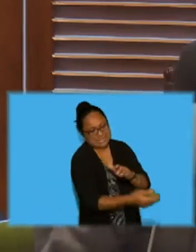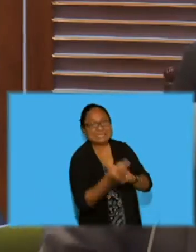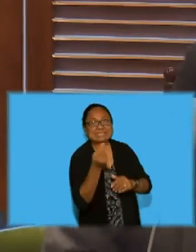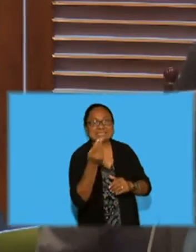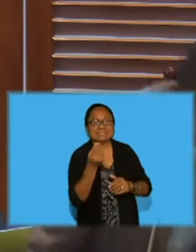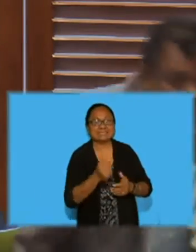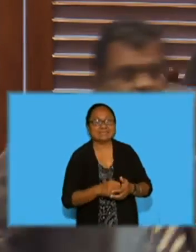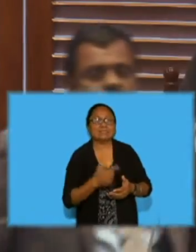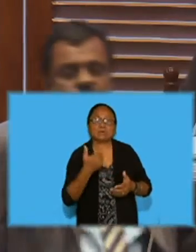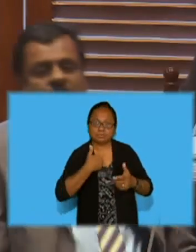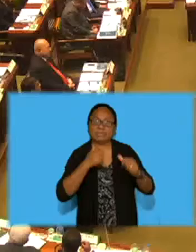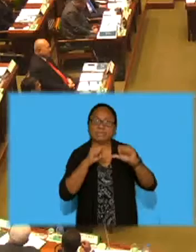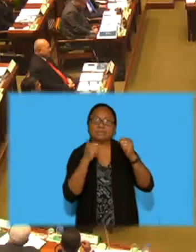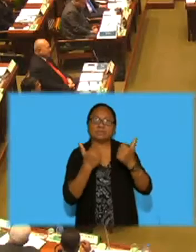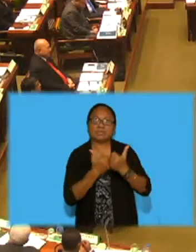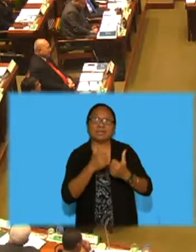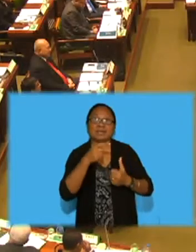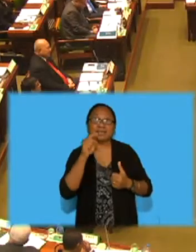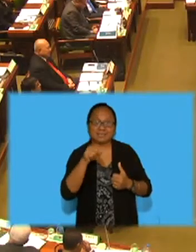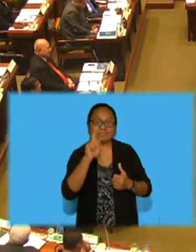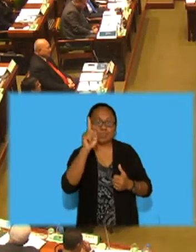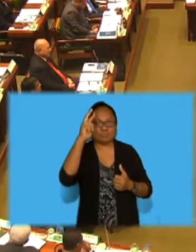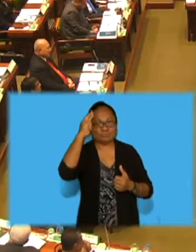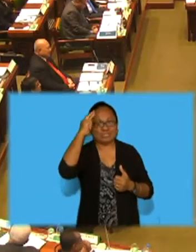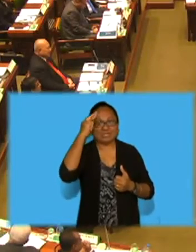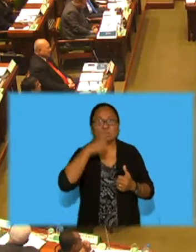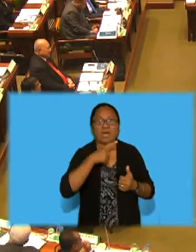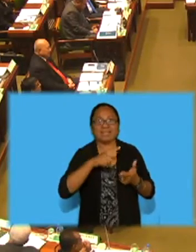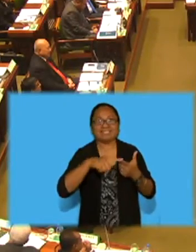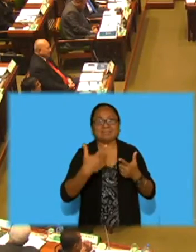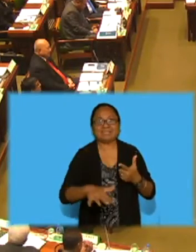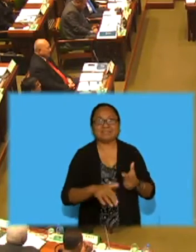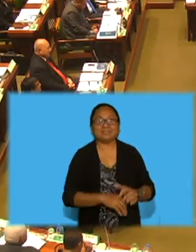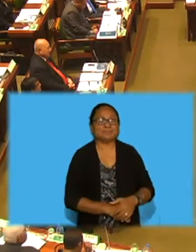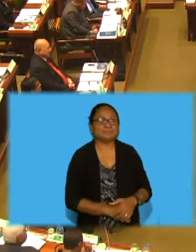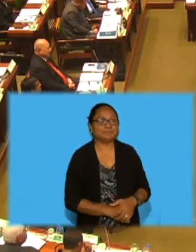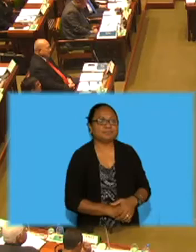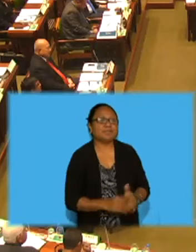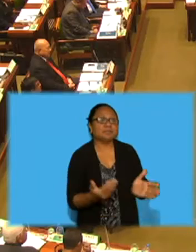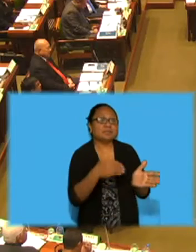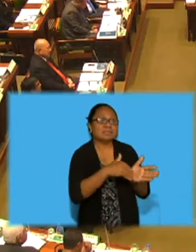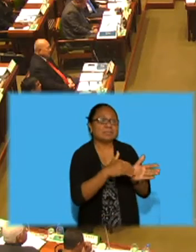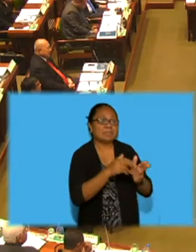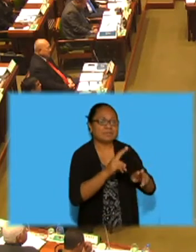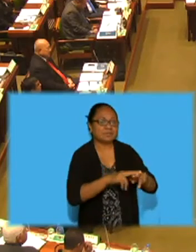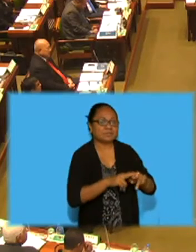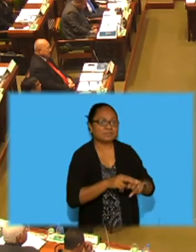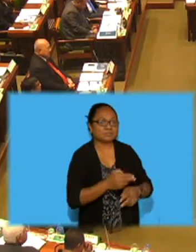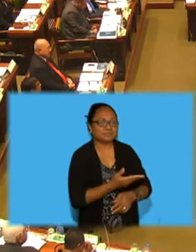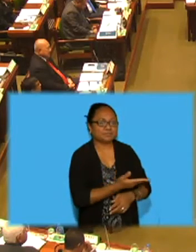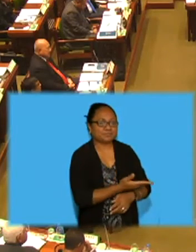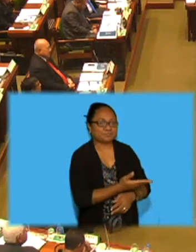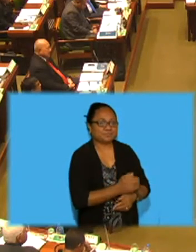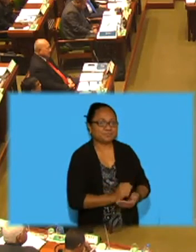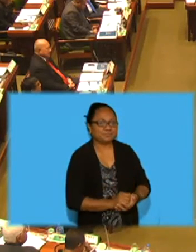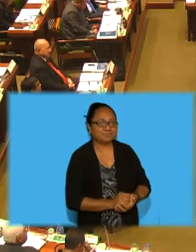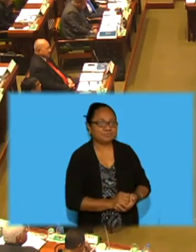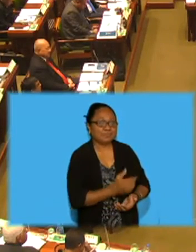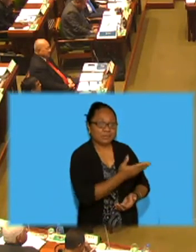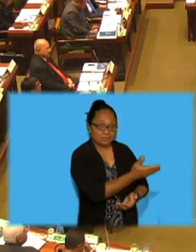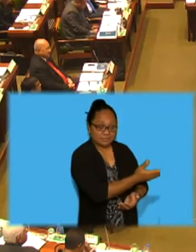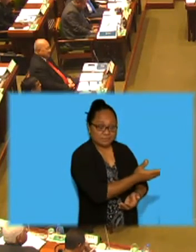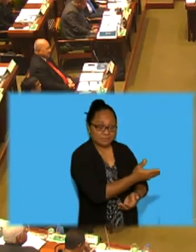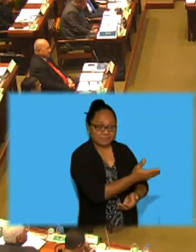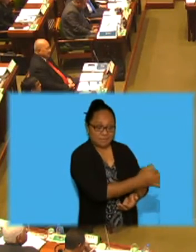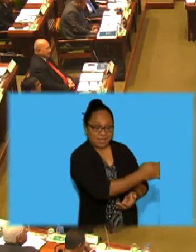reasons. Honorable Premsi. Supplementary question. Supplementary question. This project started